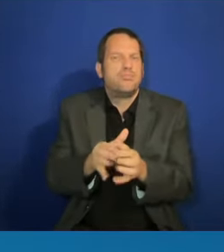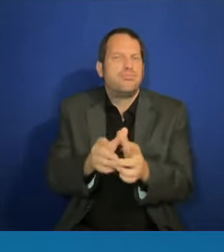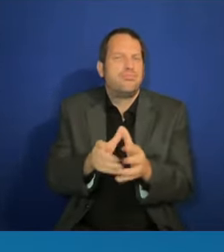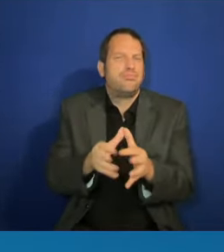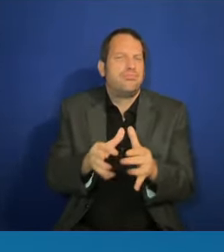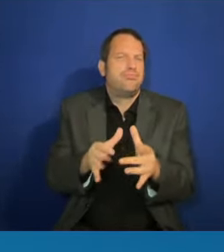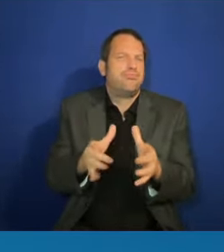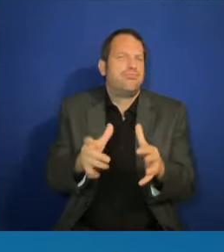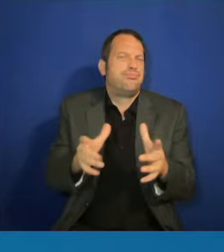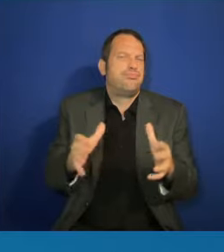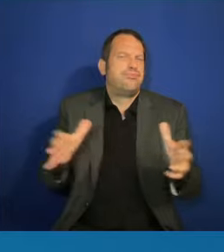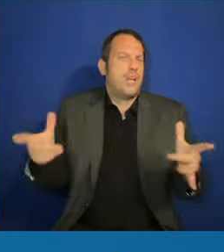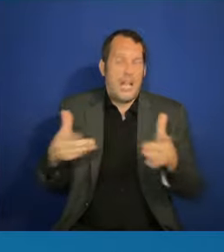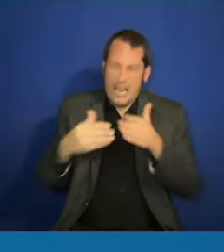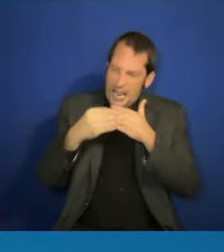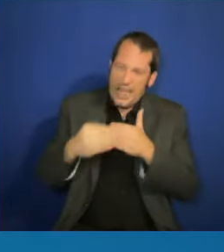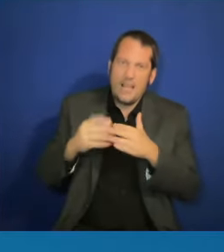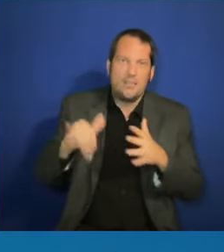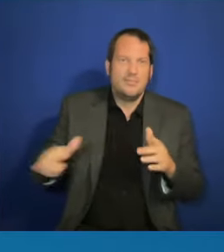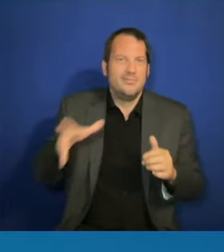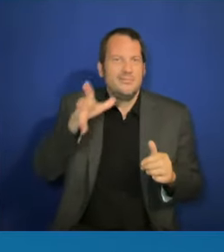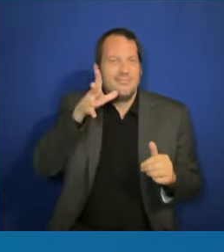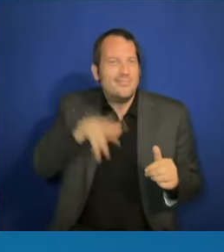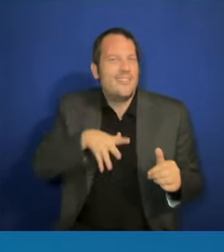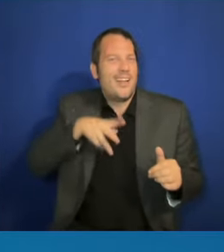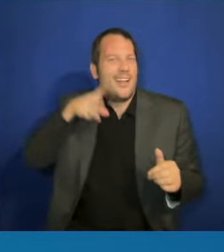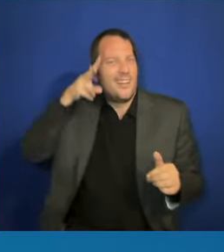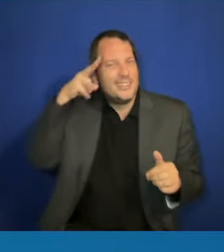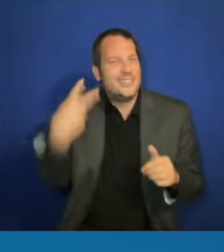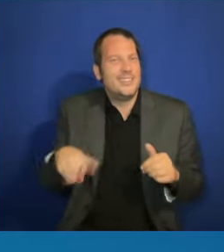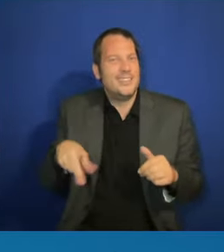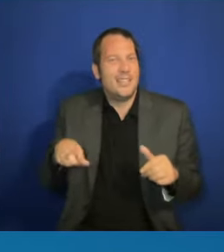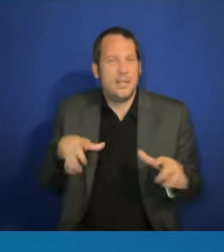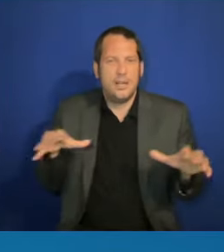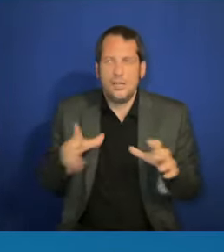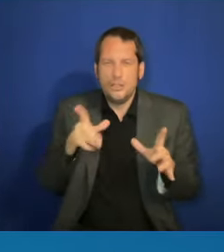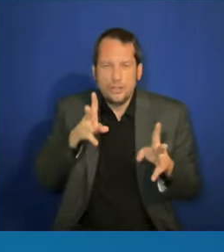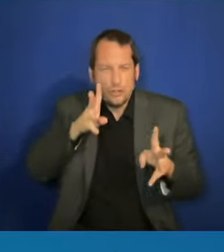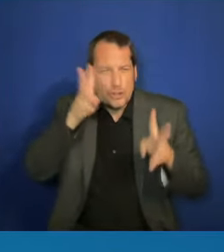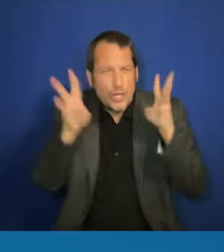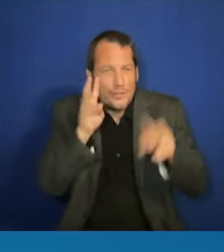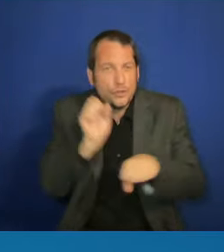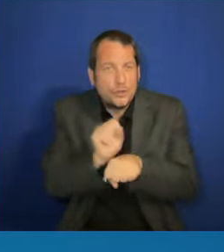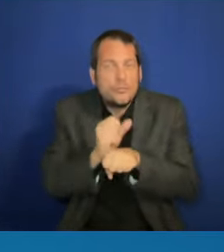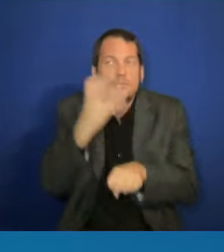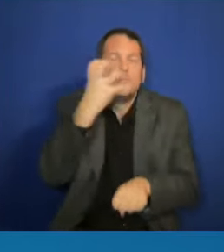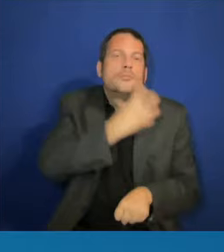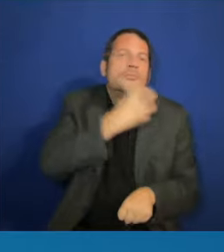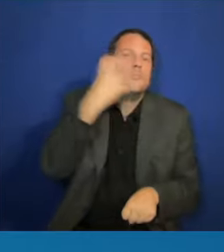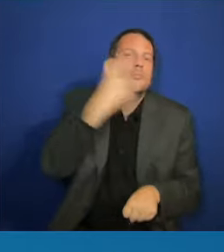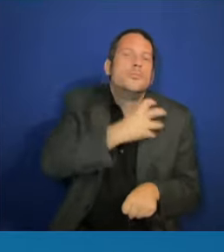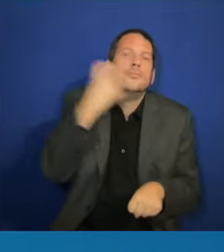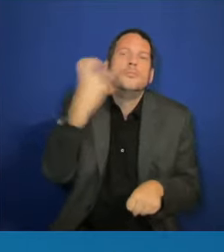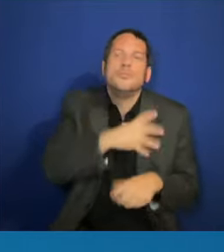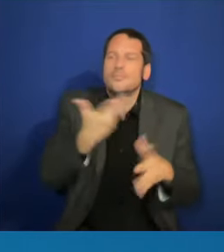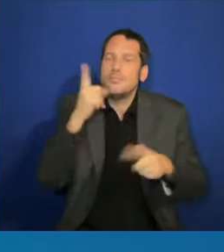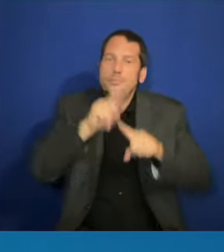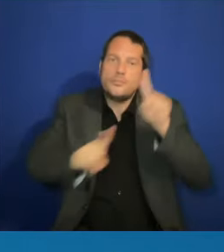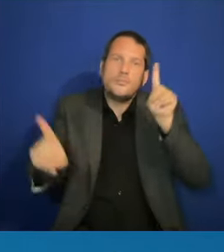extraordinarily creative work, everyone, in a range of activities that are small businesses.